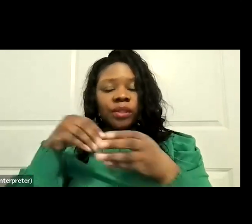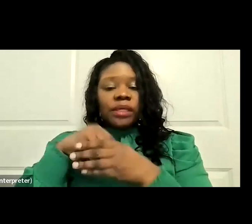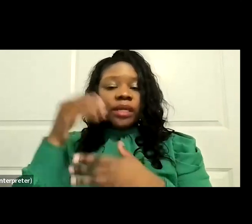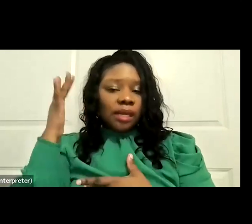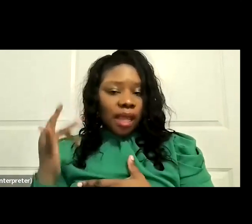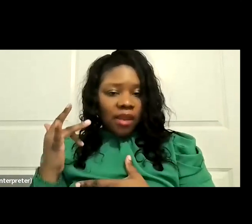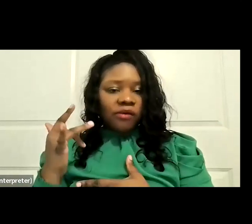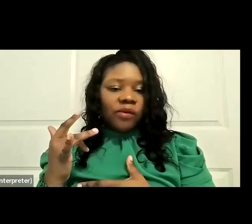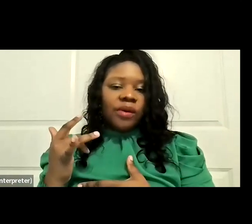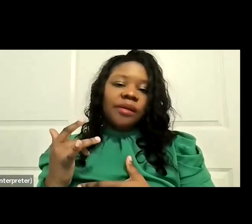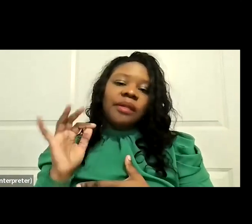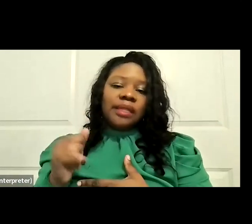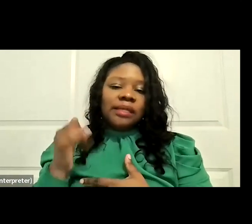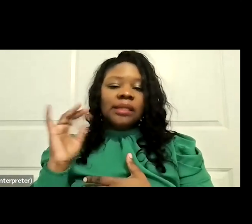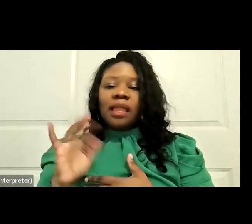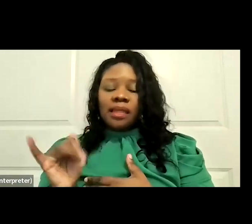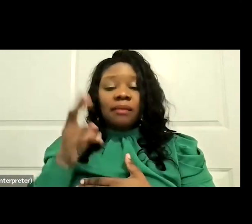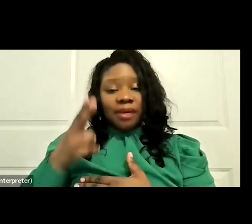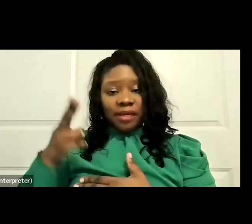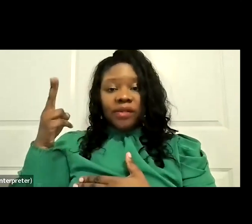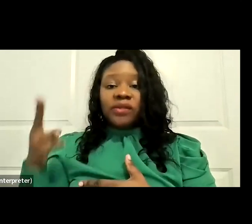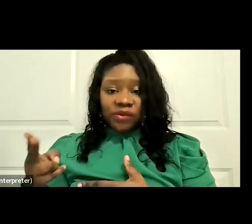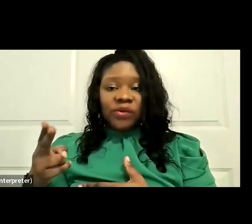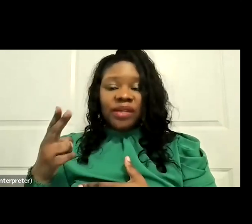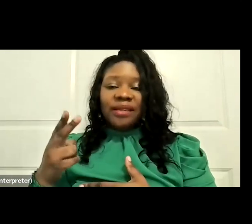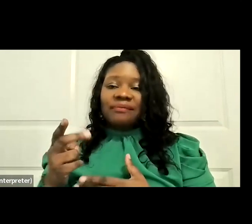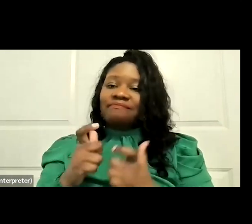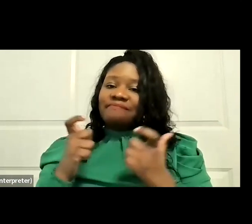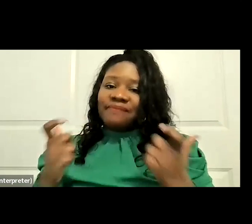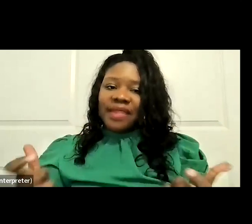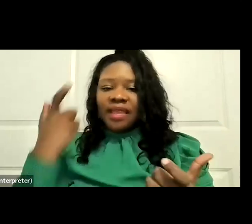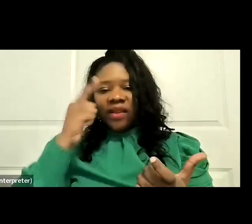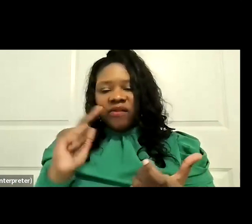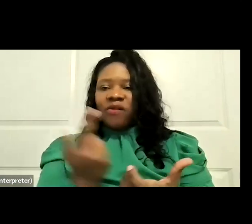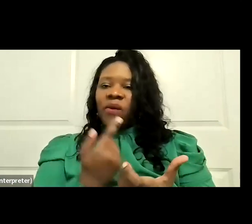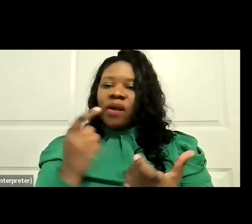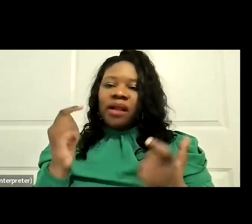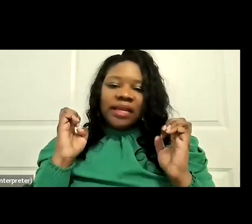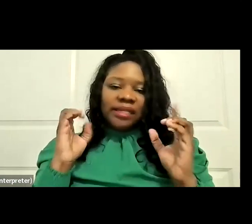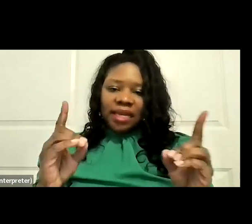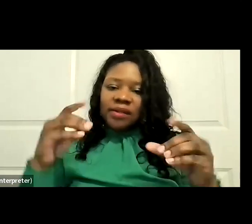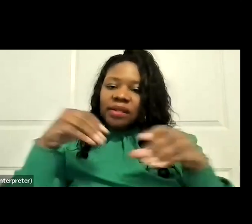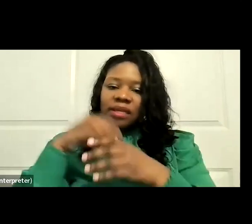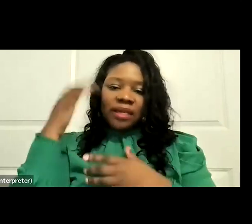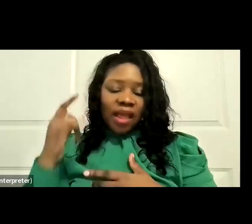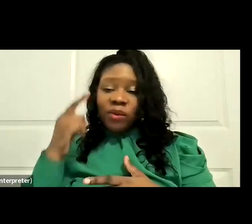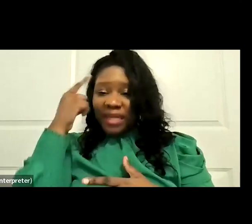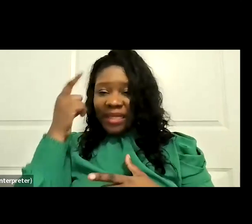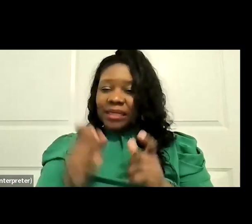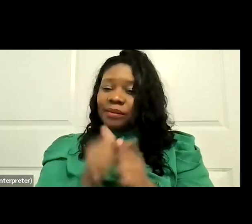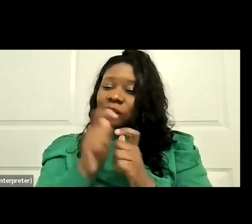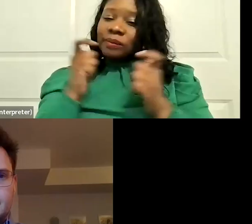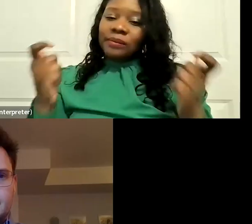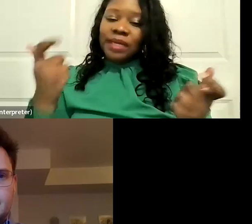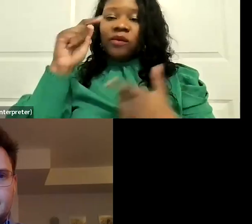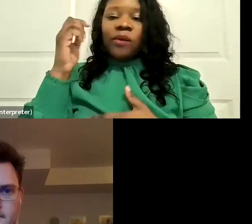no short of a historic moment for arts education funding in California, and we believe it may be the largest allocation for arts education funding in the United